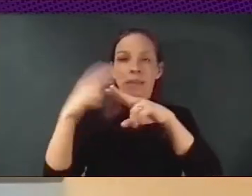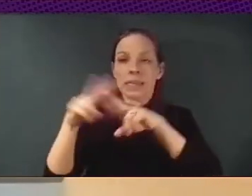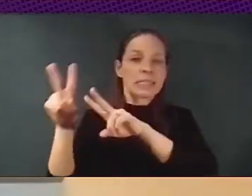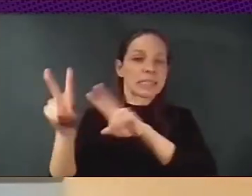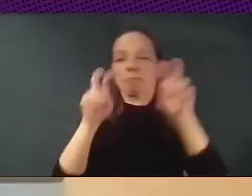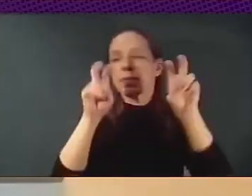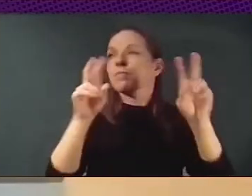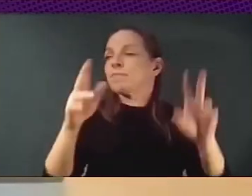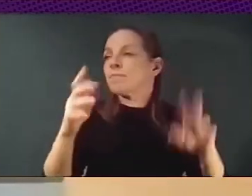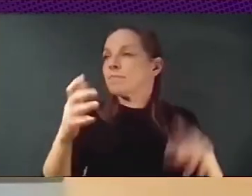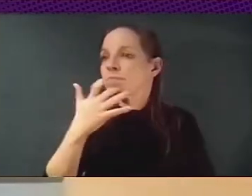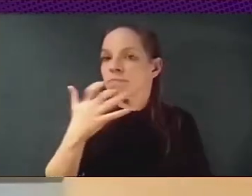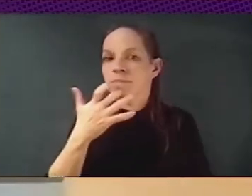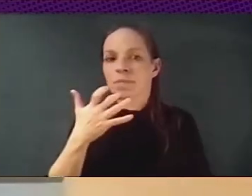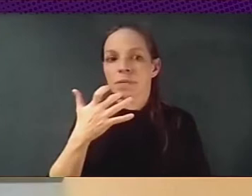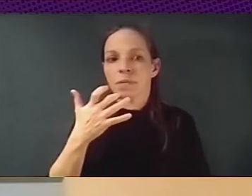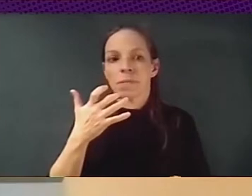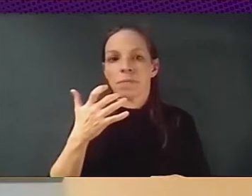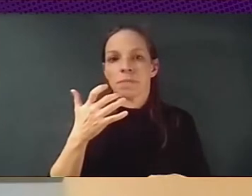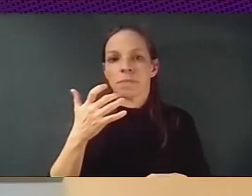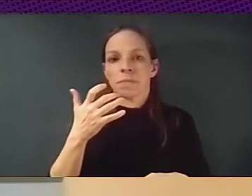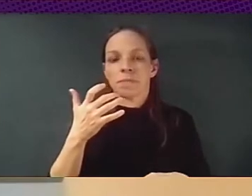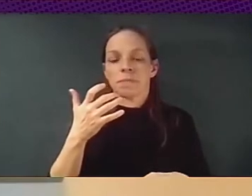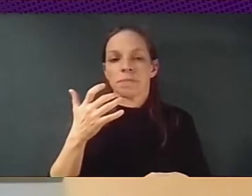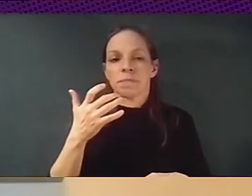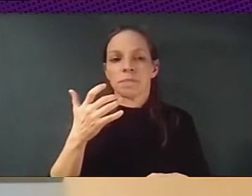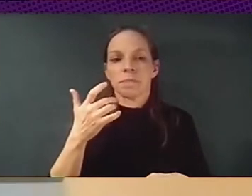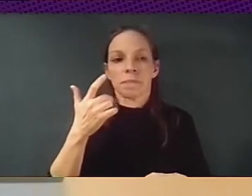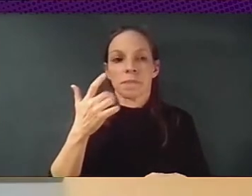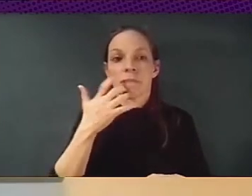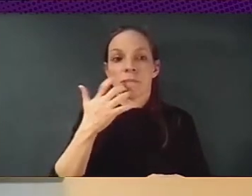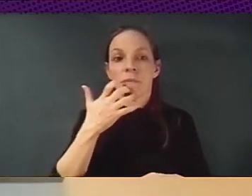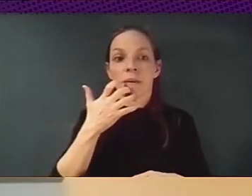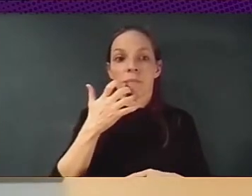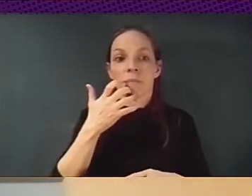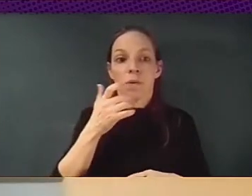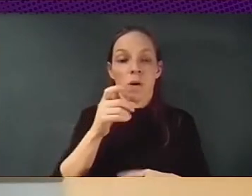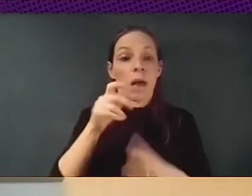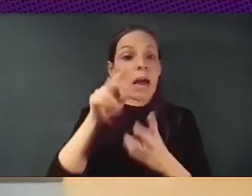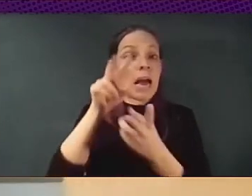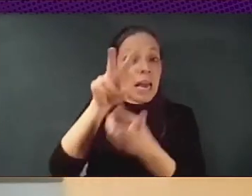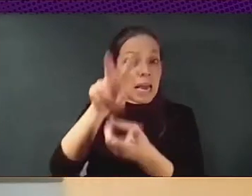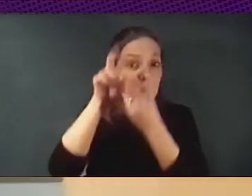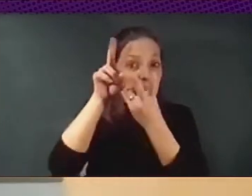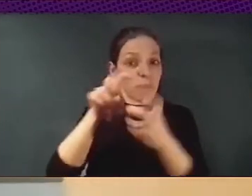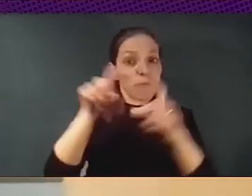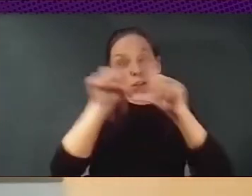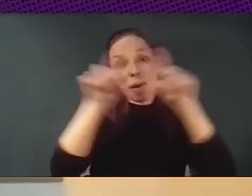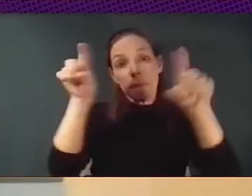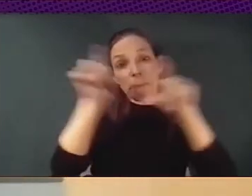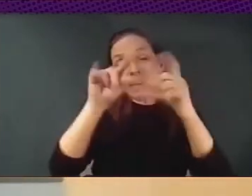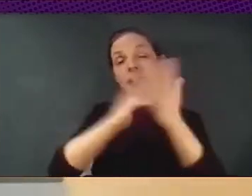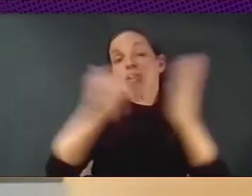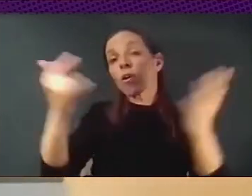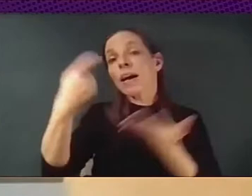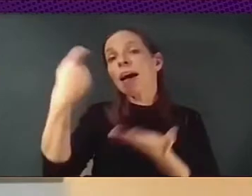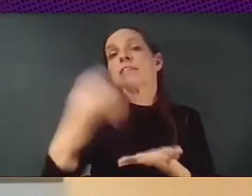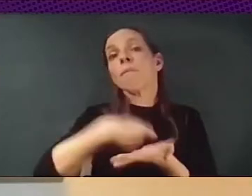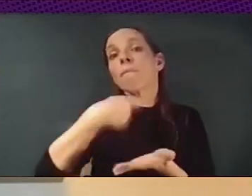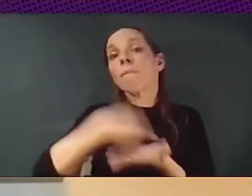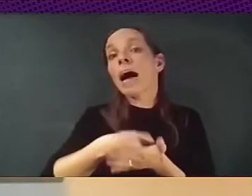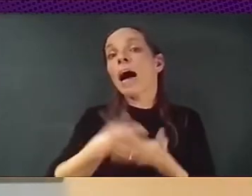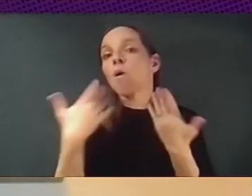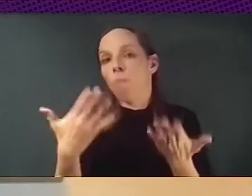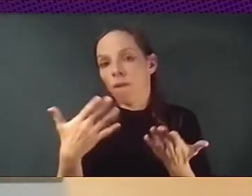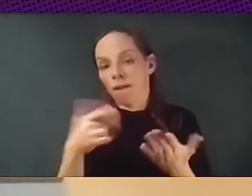mean, now, these are the topics that are discussed at the at the European level. What model of antitrust do we need? Do we need to break